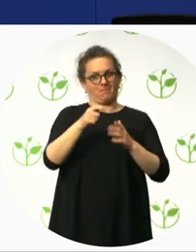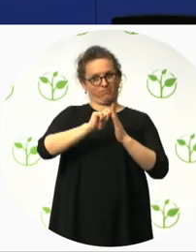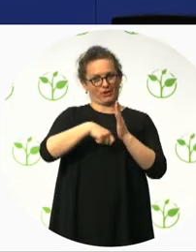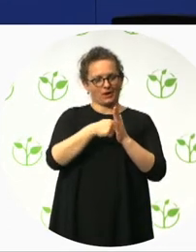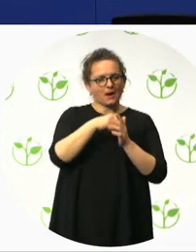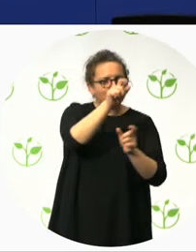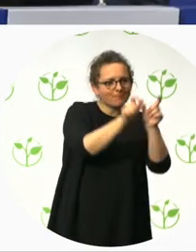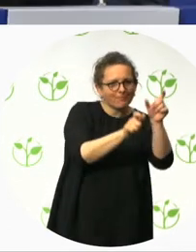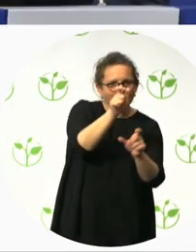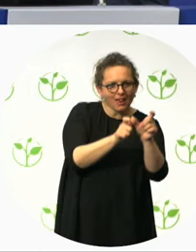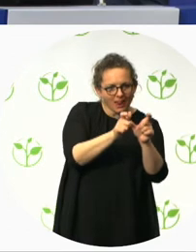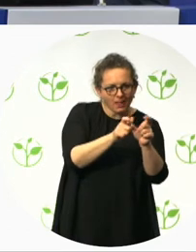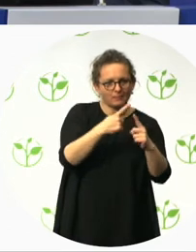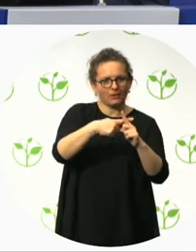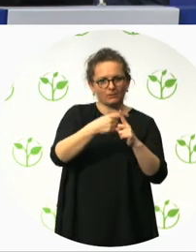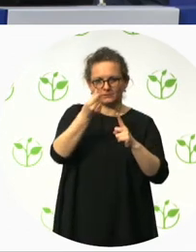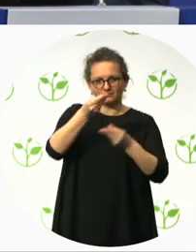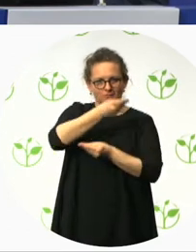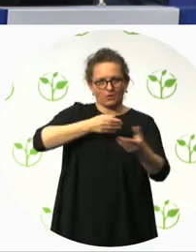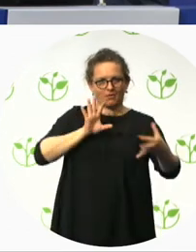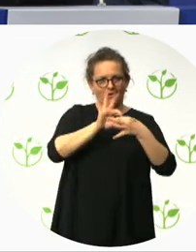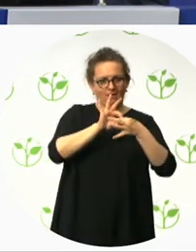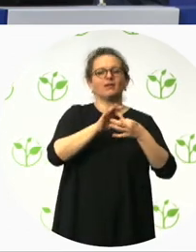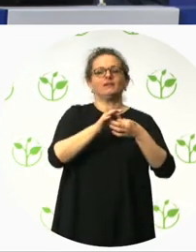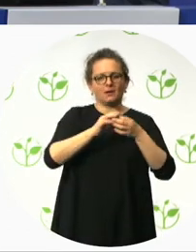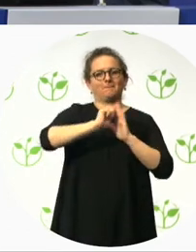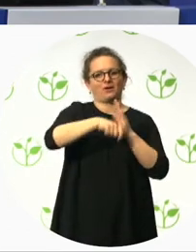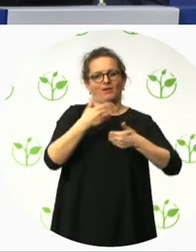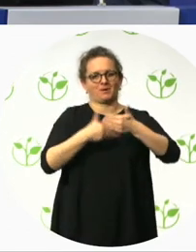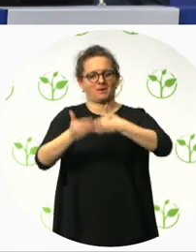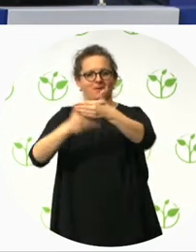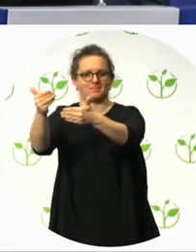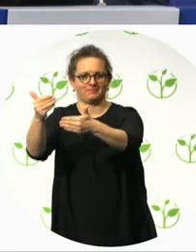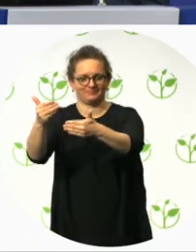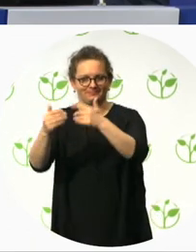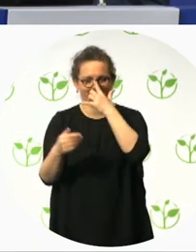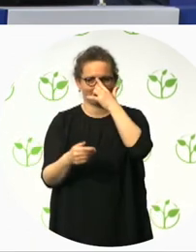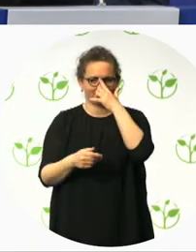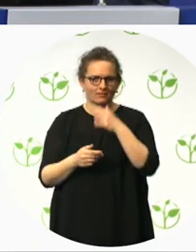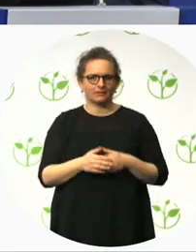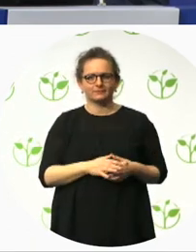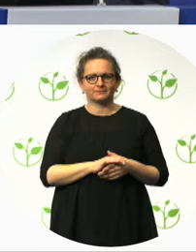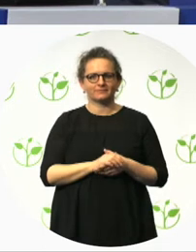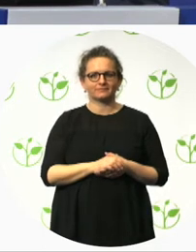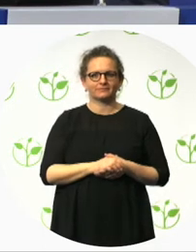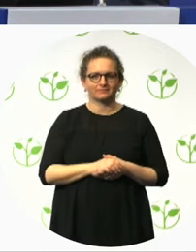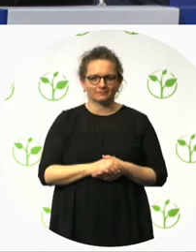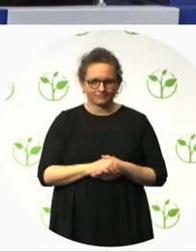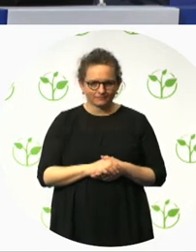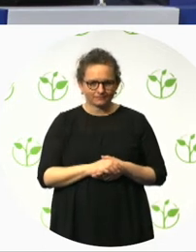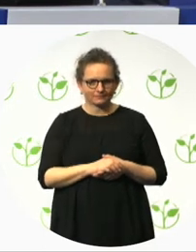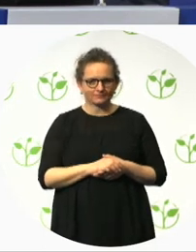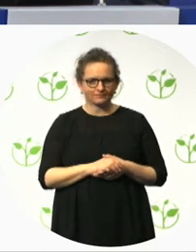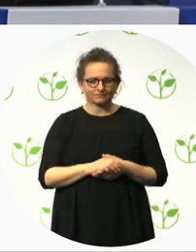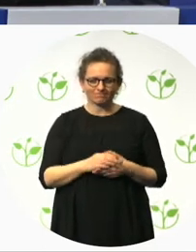your facility. Is as important, if not in some cases more important than the physical structure that you have. The, the disability